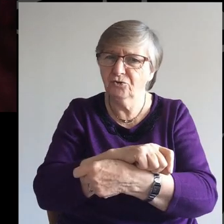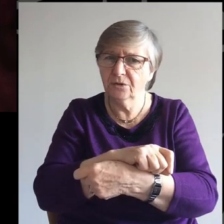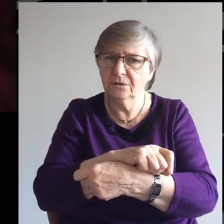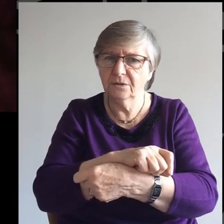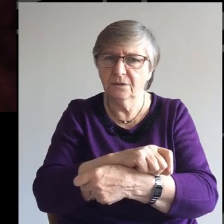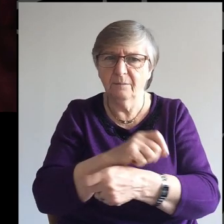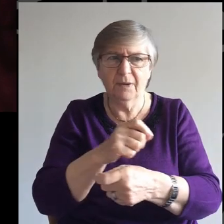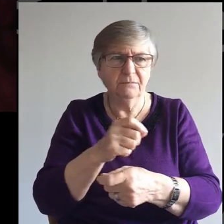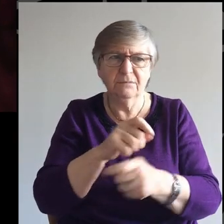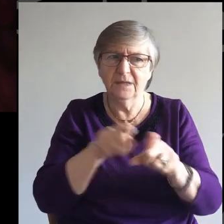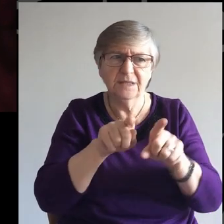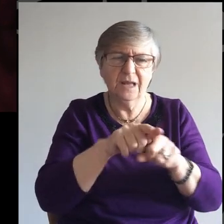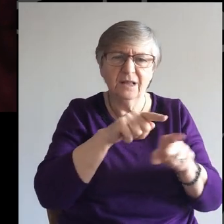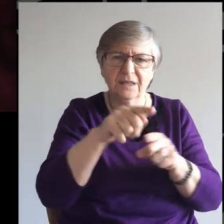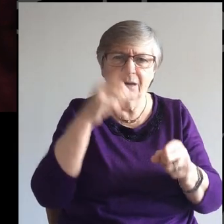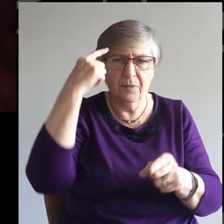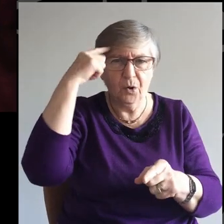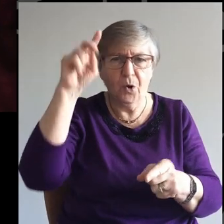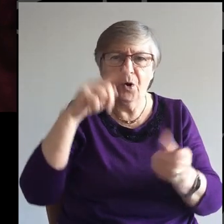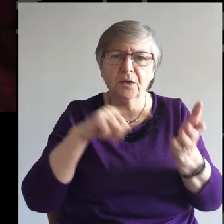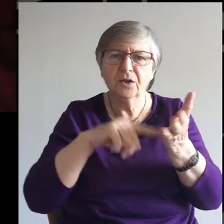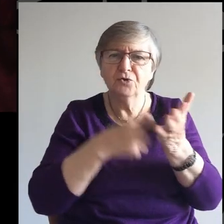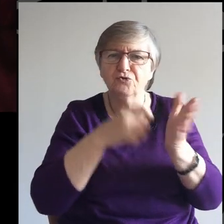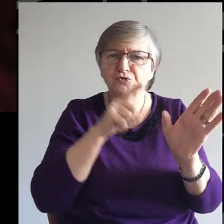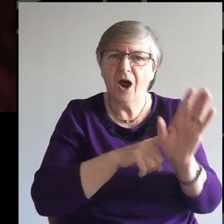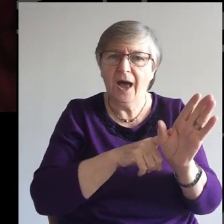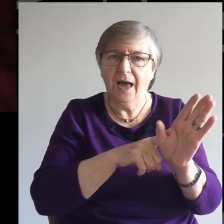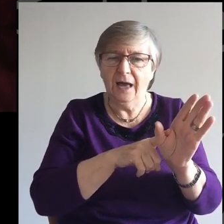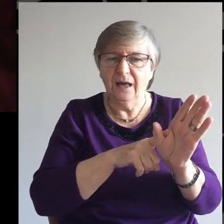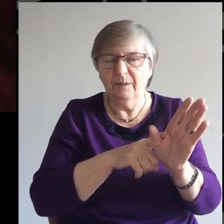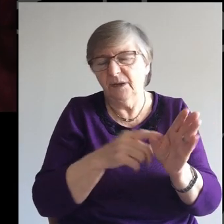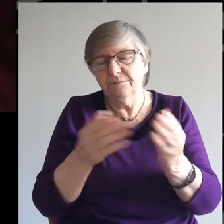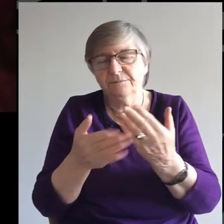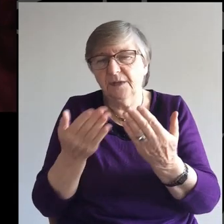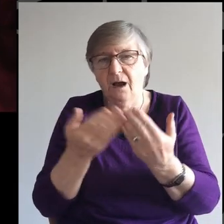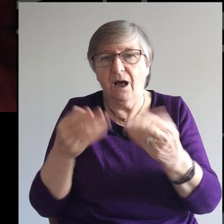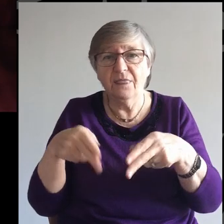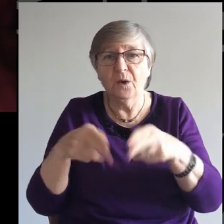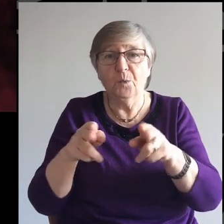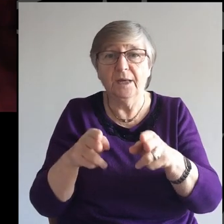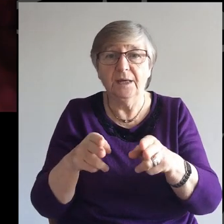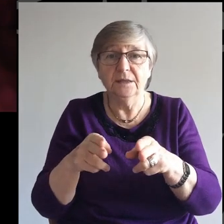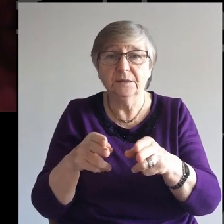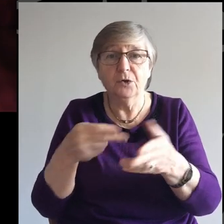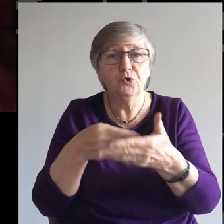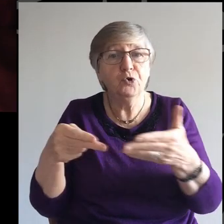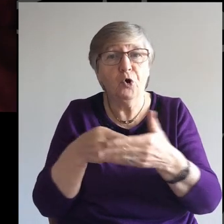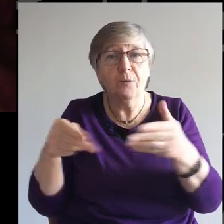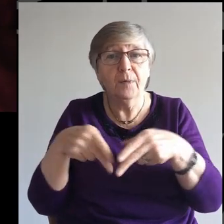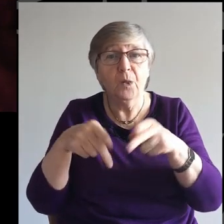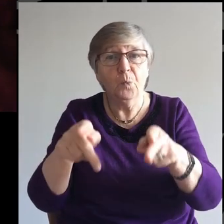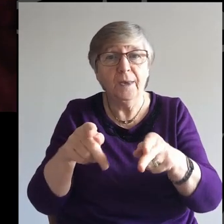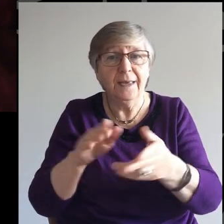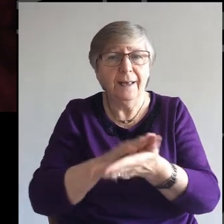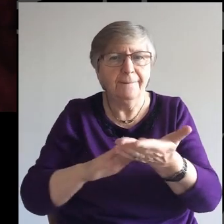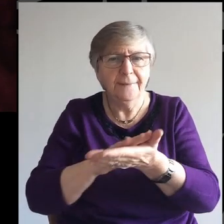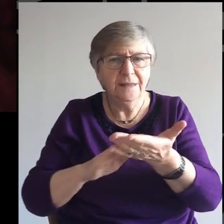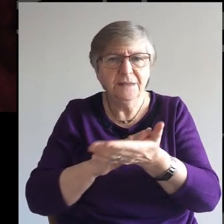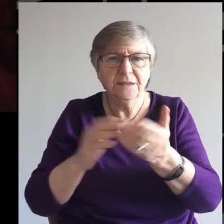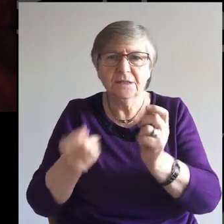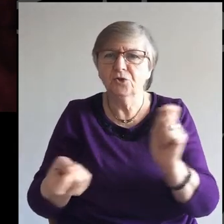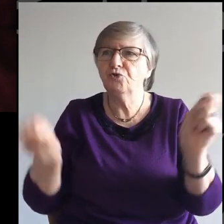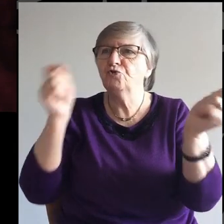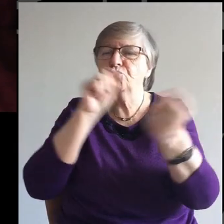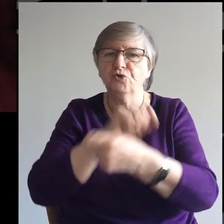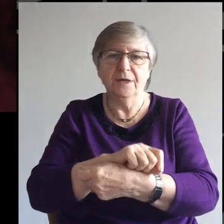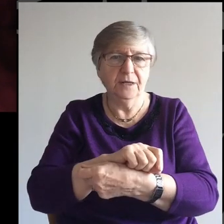the try is still a try. But in the other uses, the more normal uses of conversion, it means that complete change, that